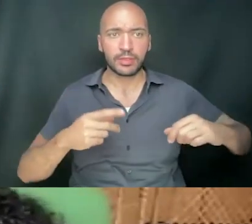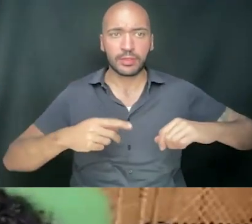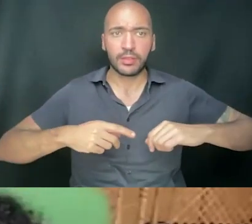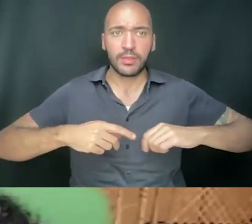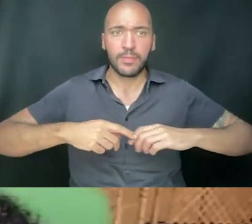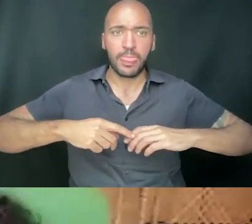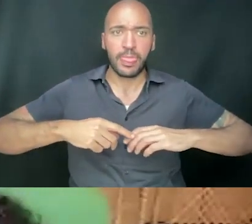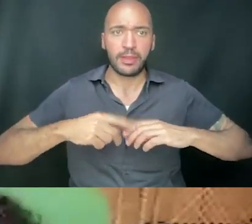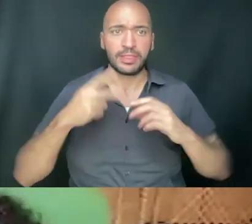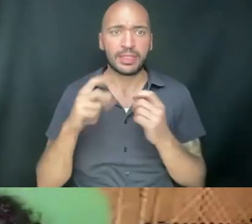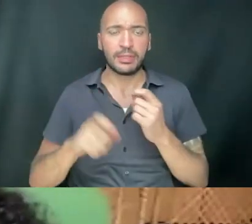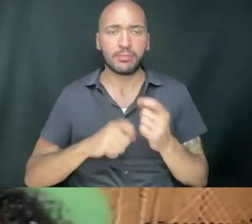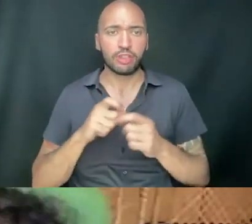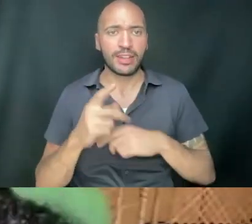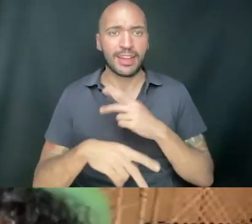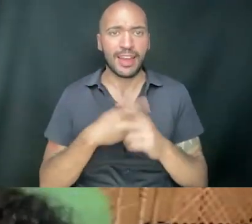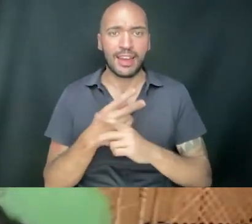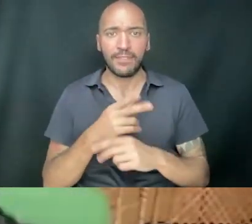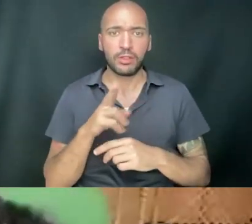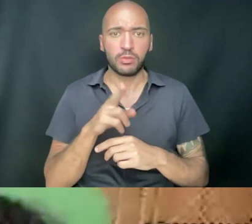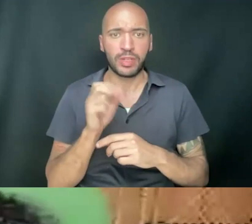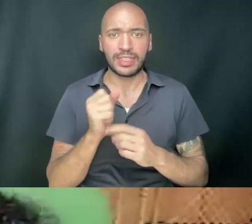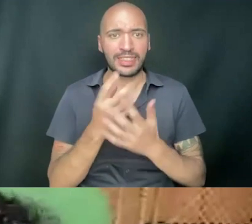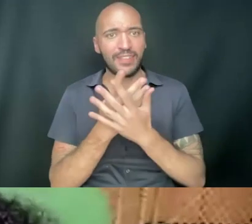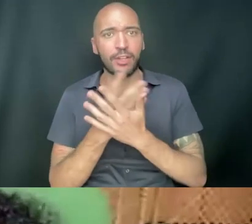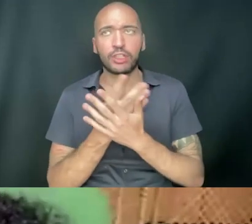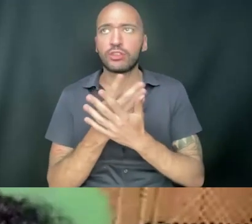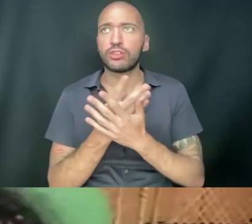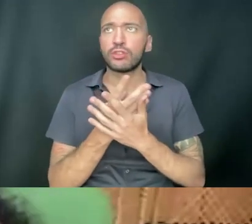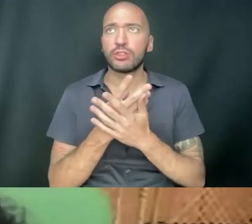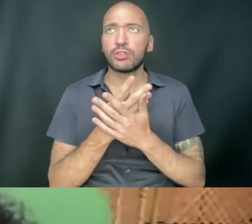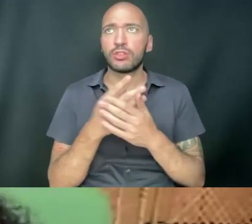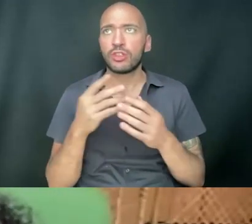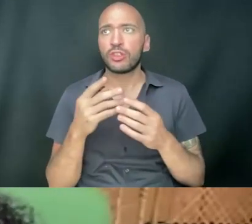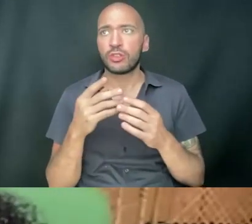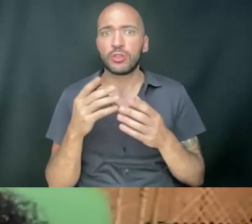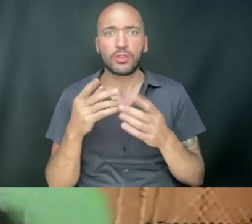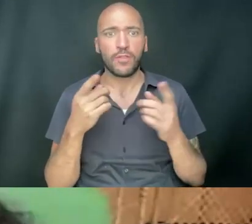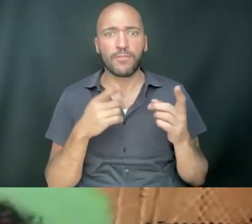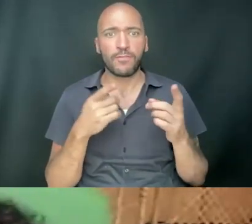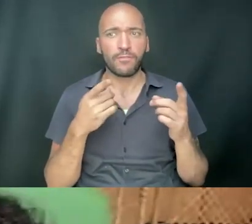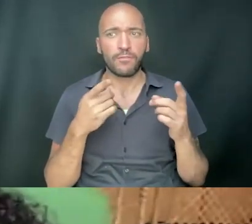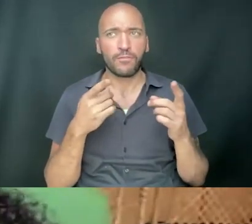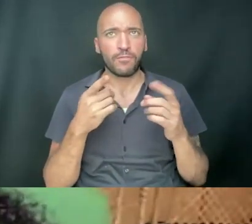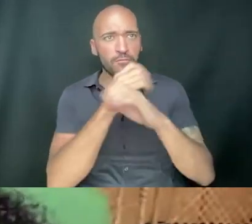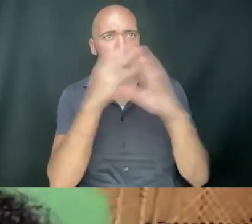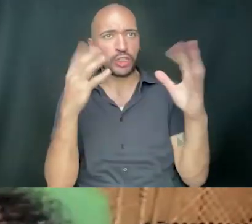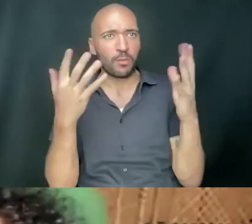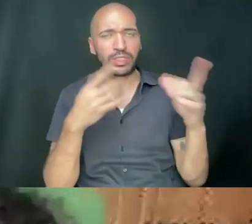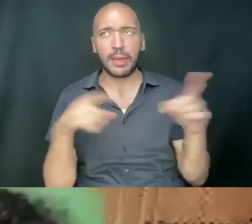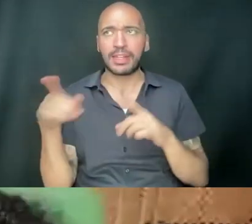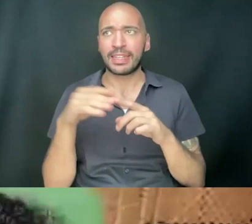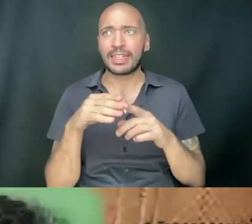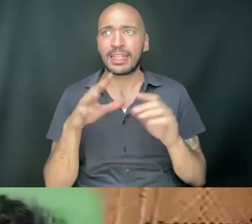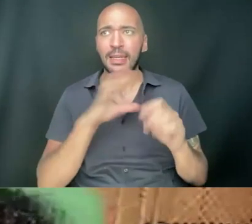of, you know, U.S. filtered version of what's happening in Palestine. And